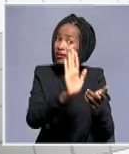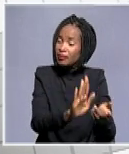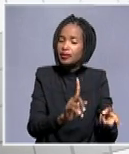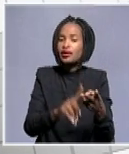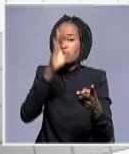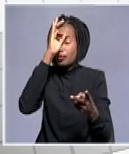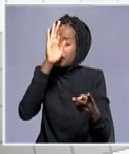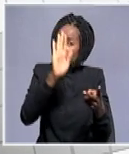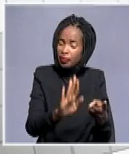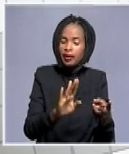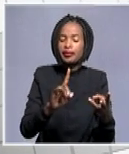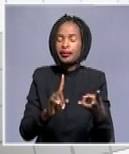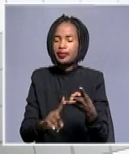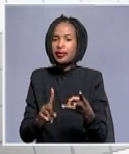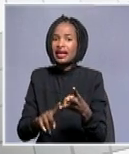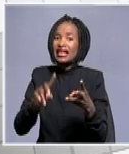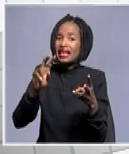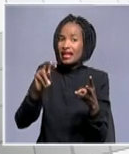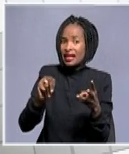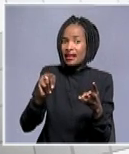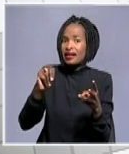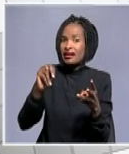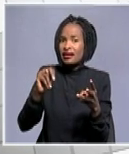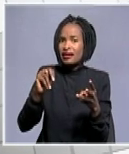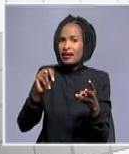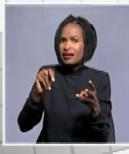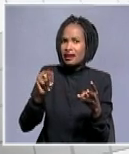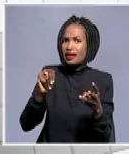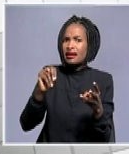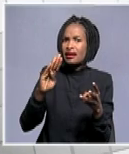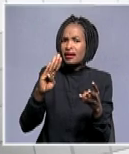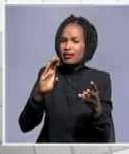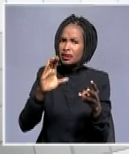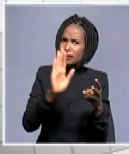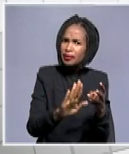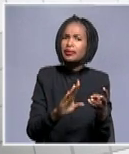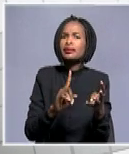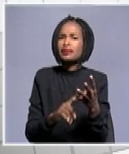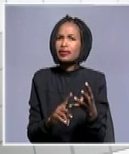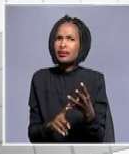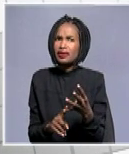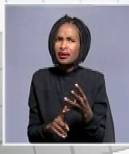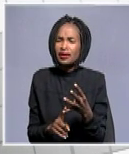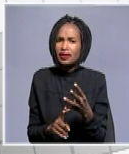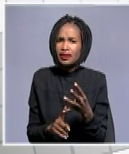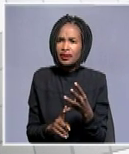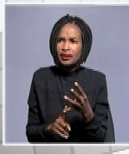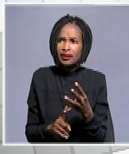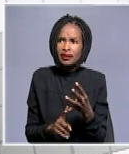police are represented, and of course, NBC has also represented our members cleaning. So I did have a chance to speak to them